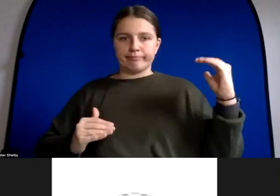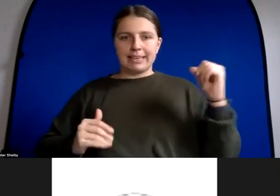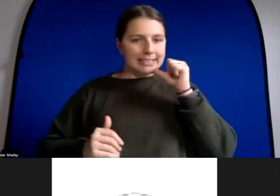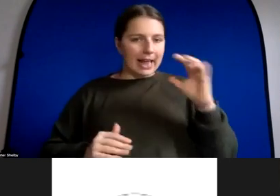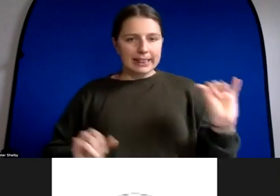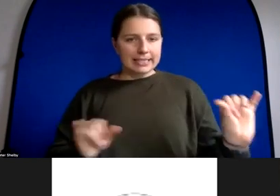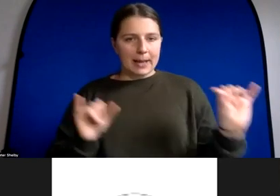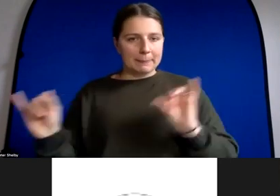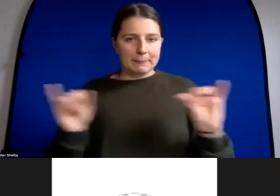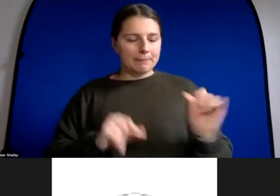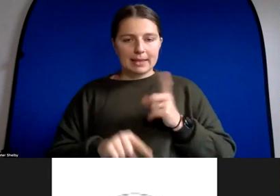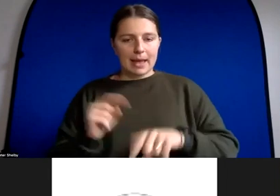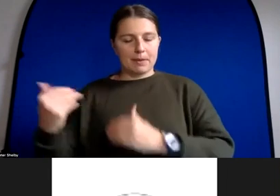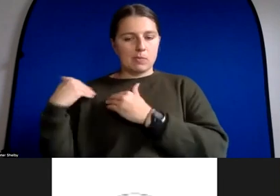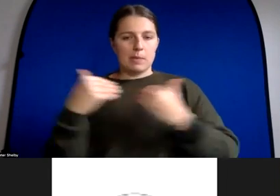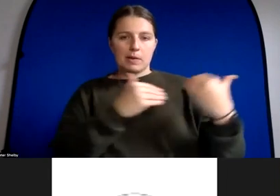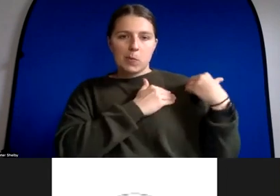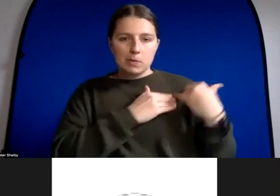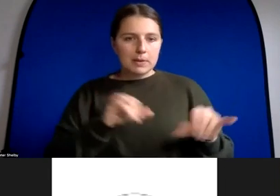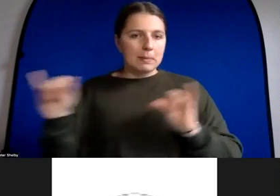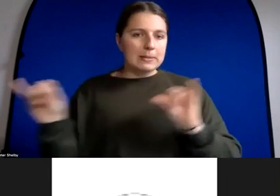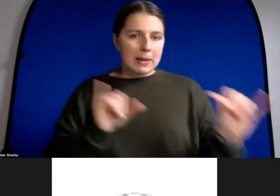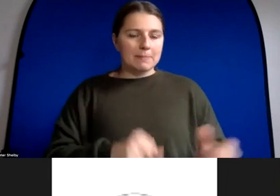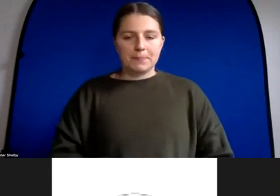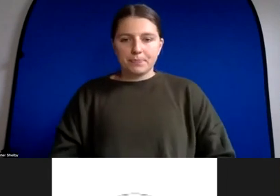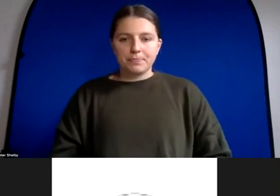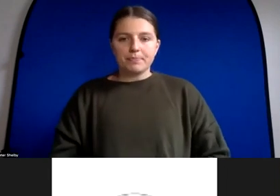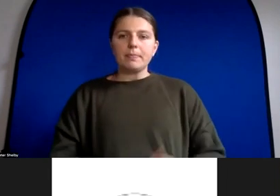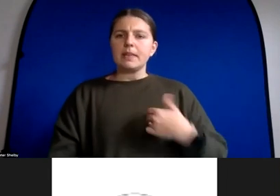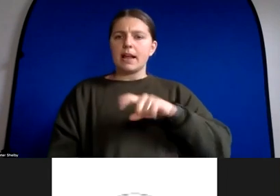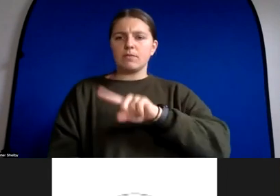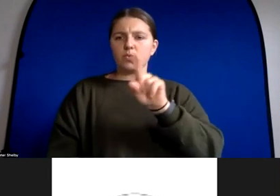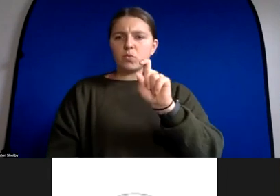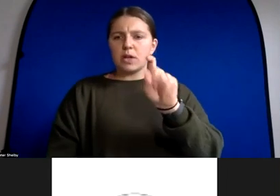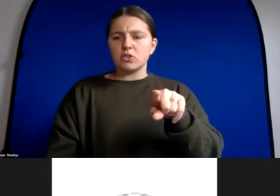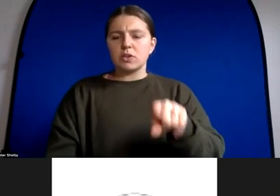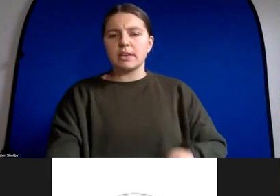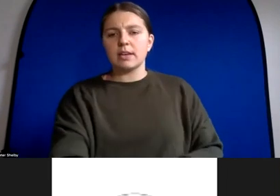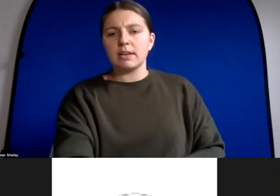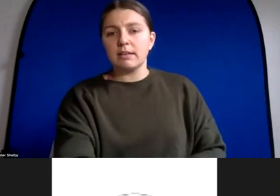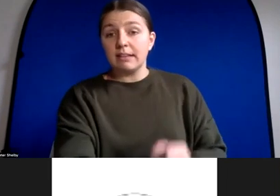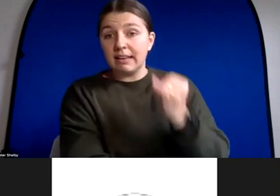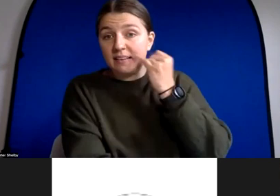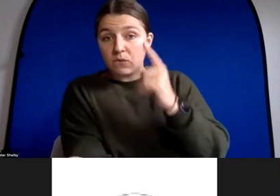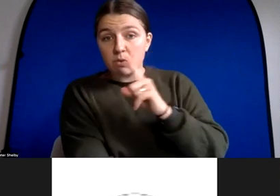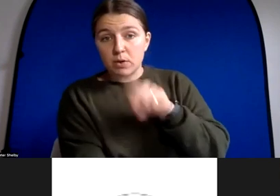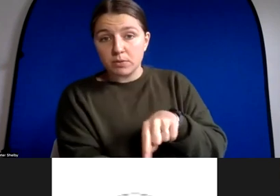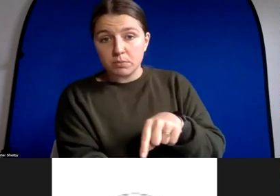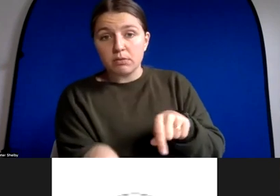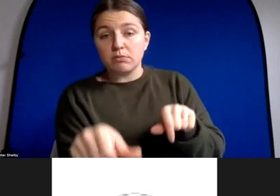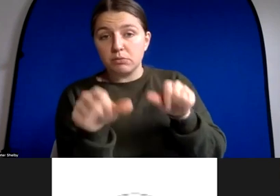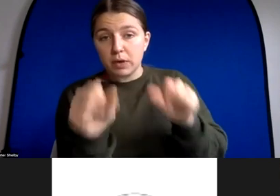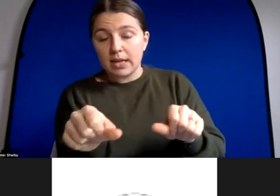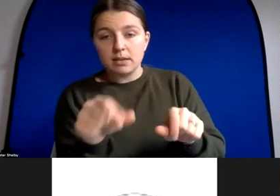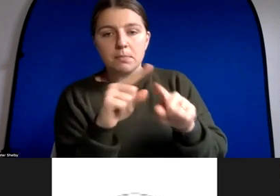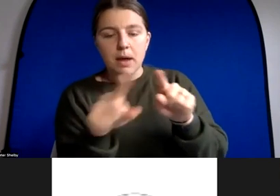um and and um i do have a question uh and then if you want to respond to that thought but